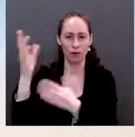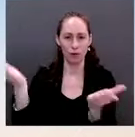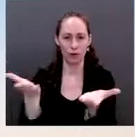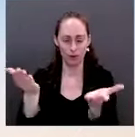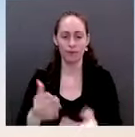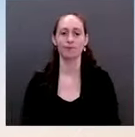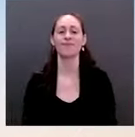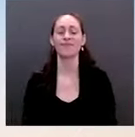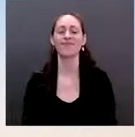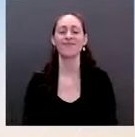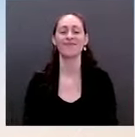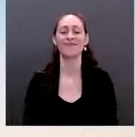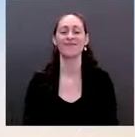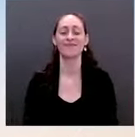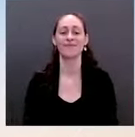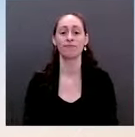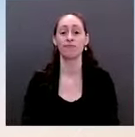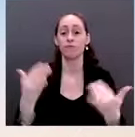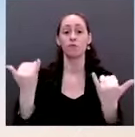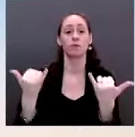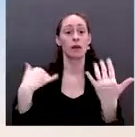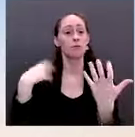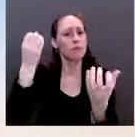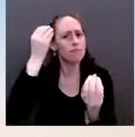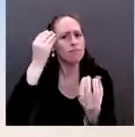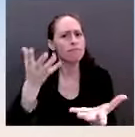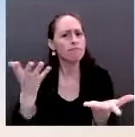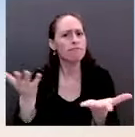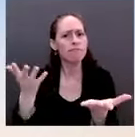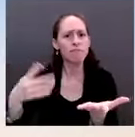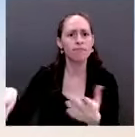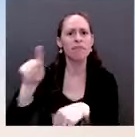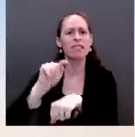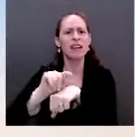Empowerment, led by Vice President Harris as Chair and Labor Secretary,